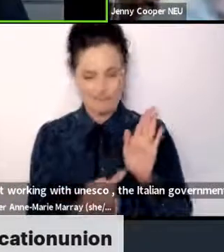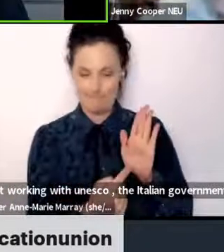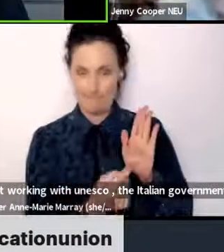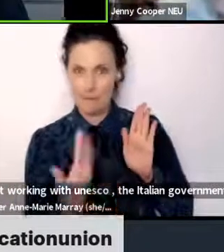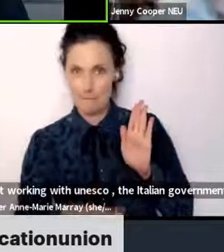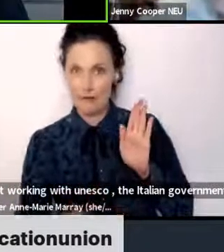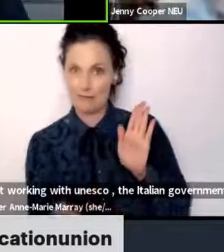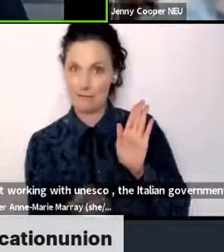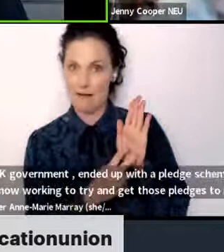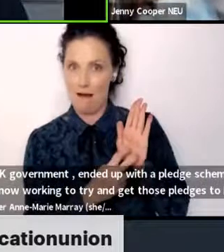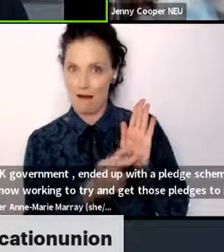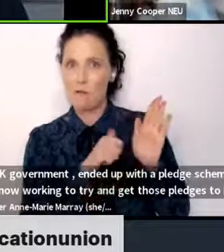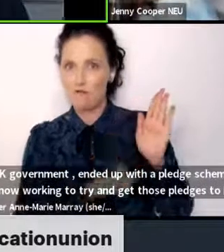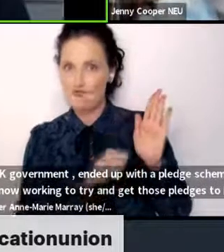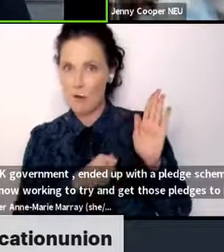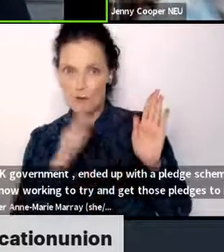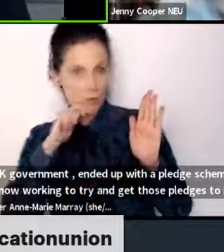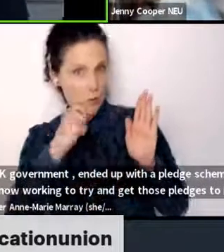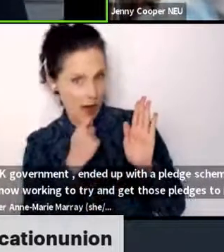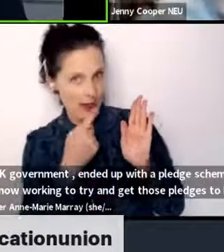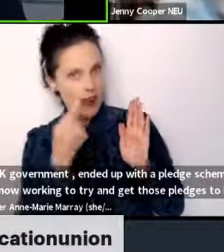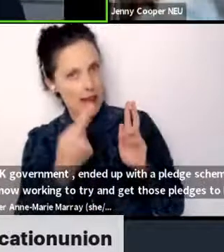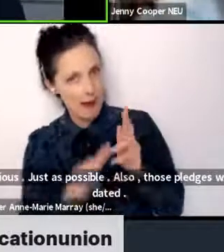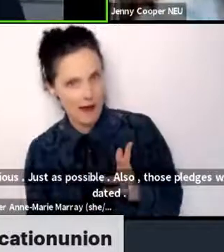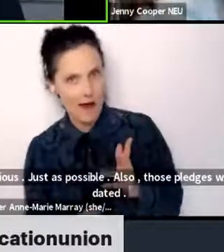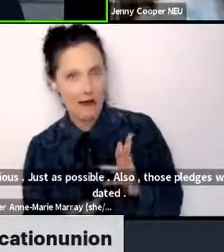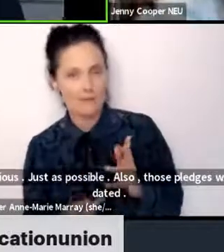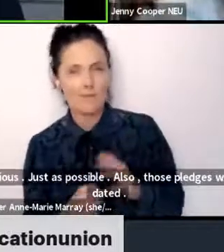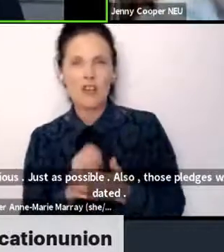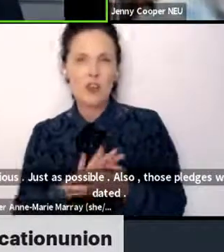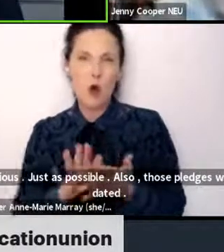rather than just give us some more promises.